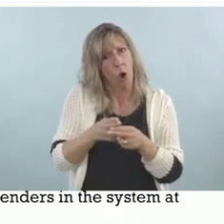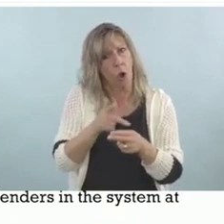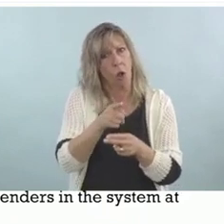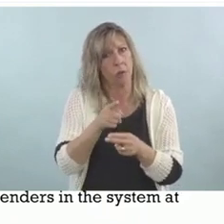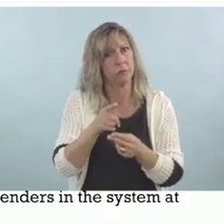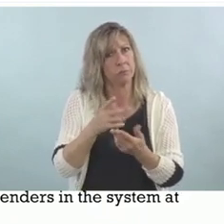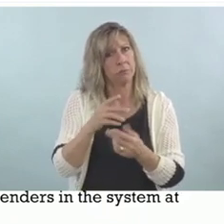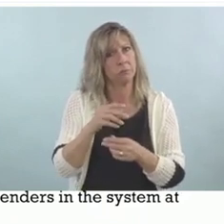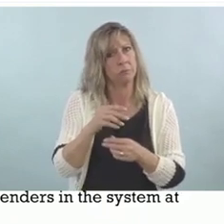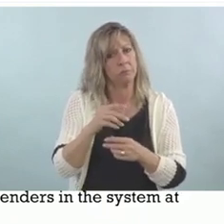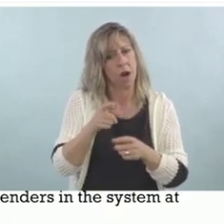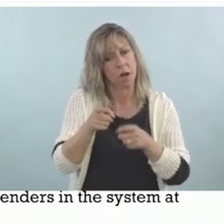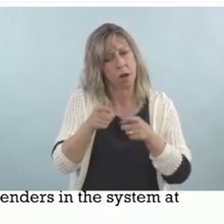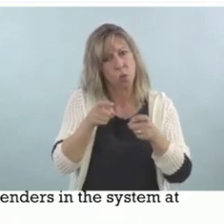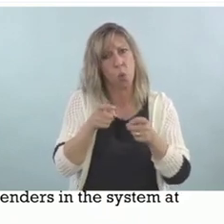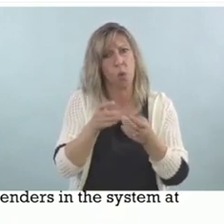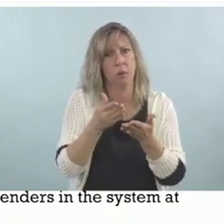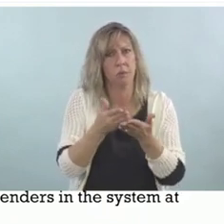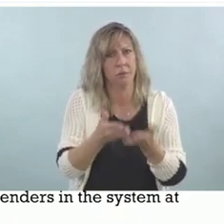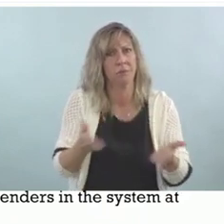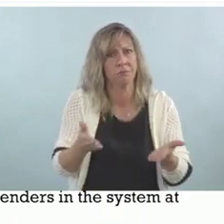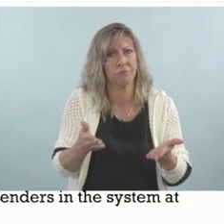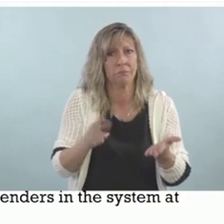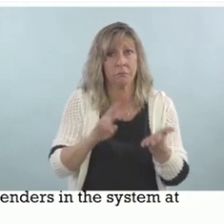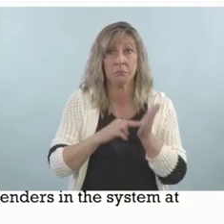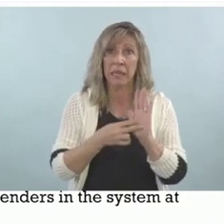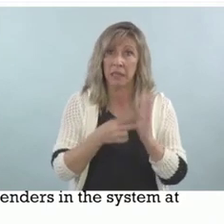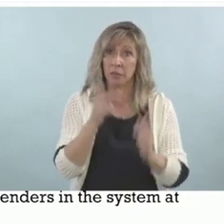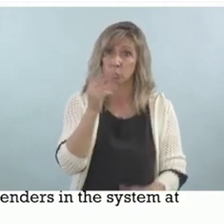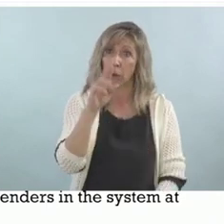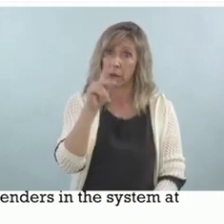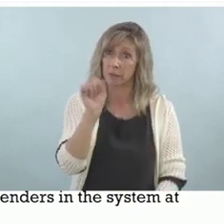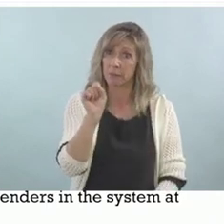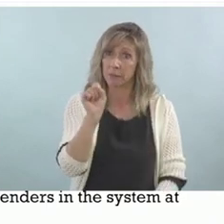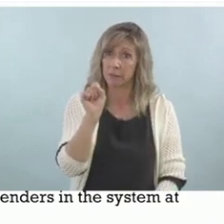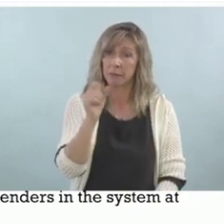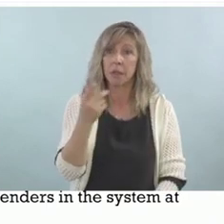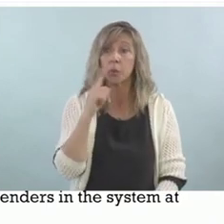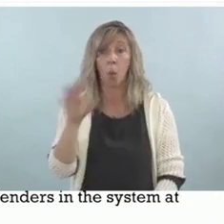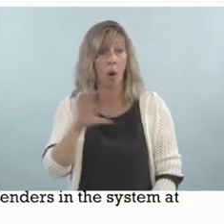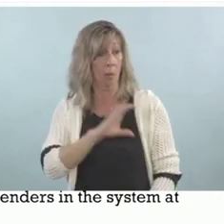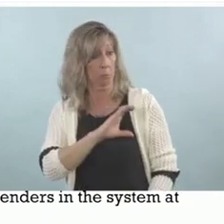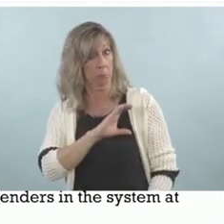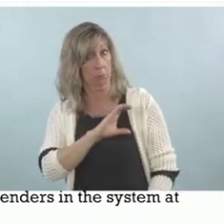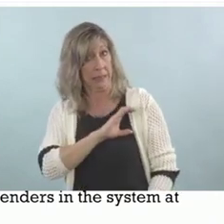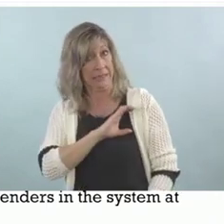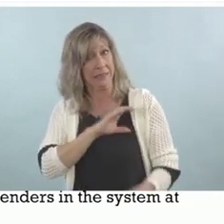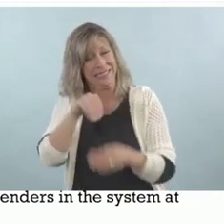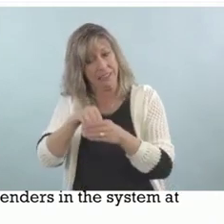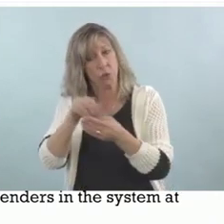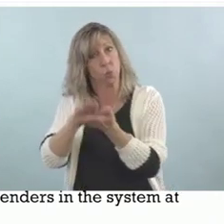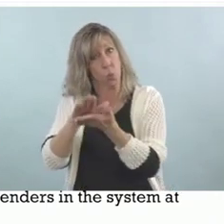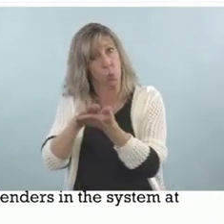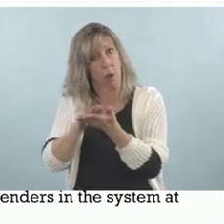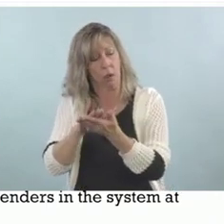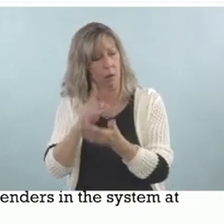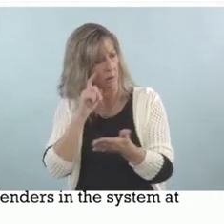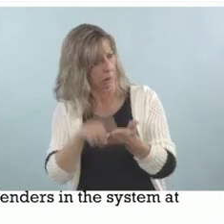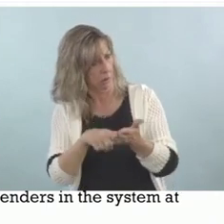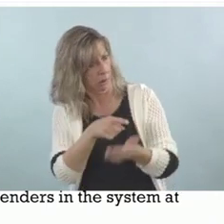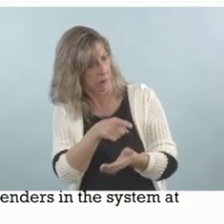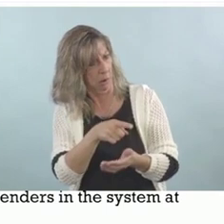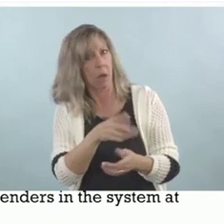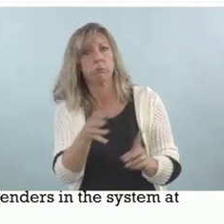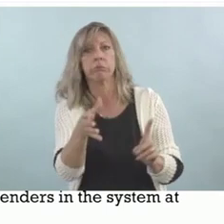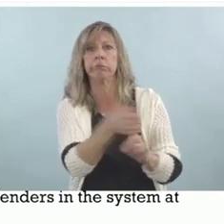school police, the school resource officer, found out about it, they actually arrested the child and put him